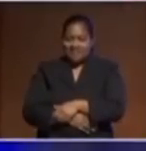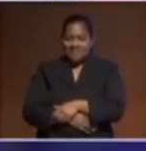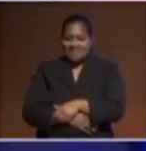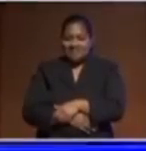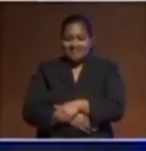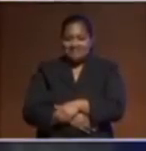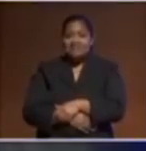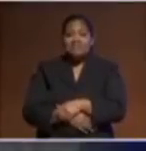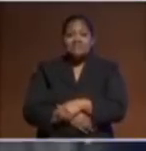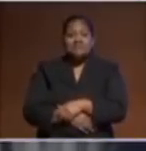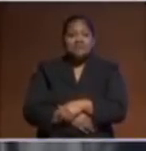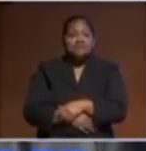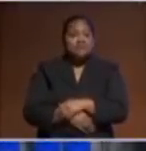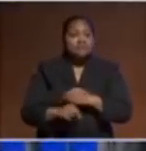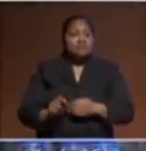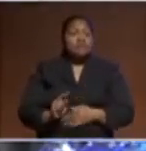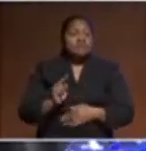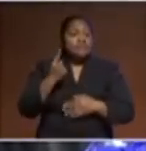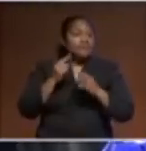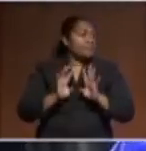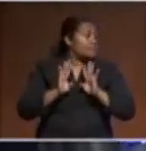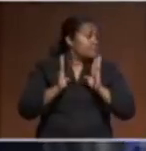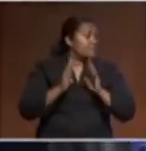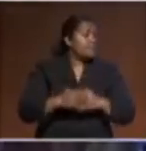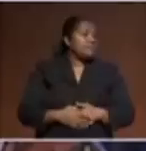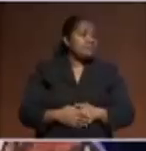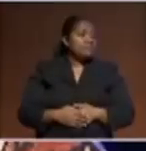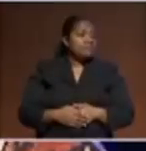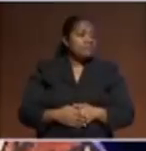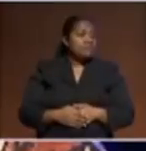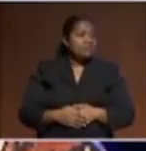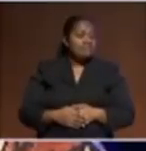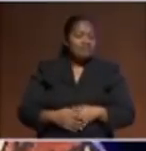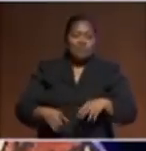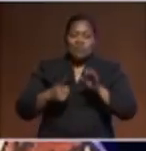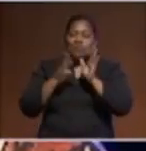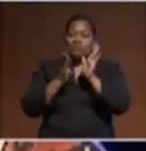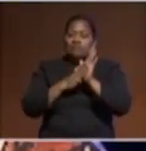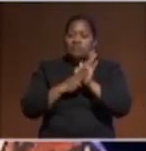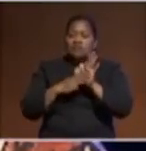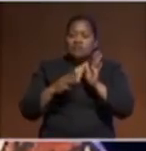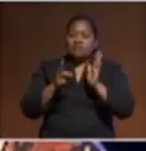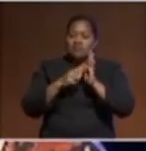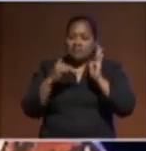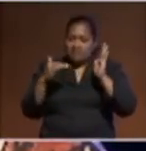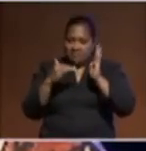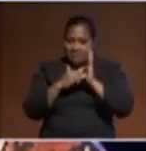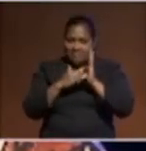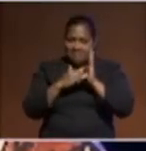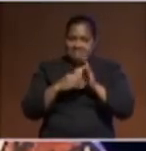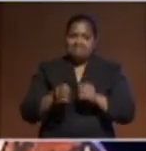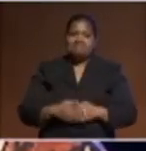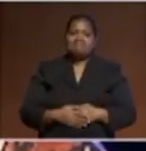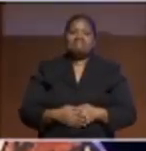Our first panelist is the Right Honorable Jacinda Ardern, the Prime Minister of New Zealand. Prime Minister Ardern comes from a long